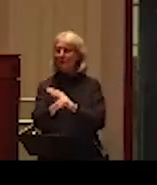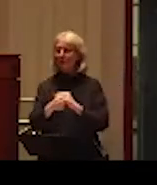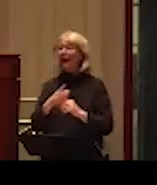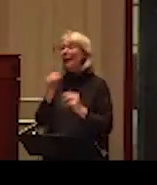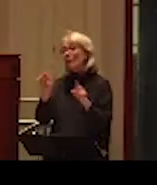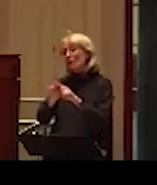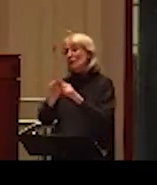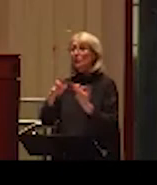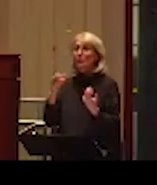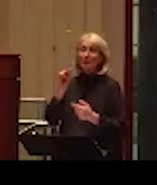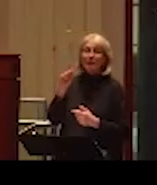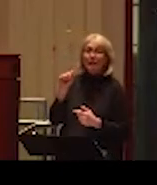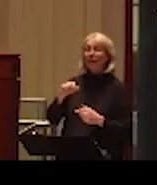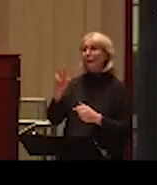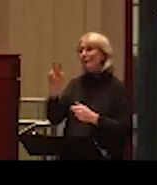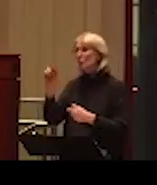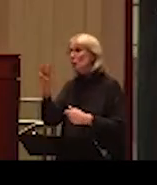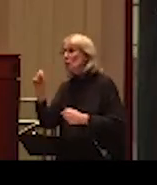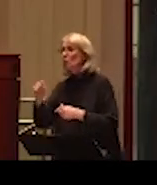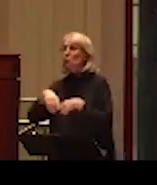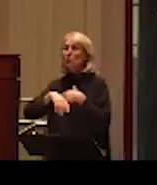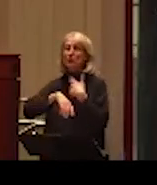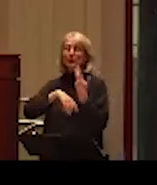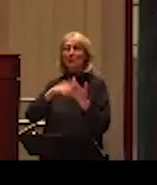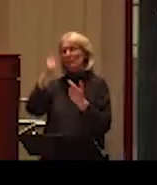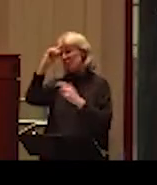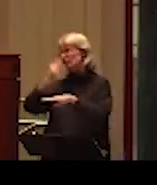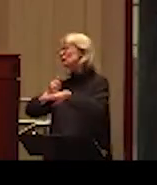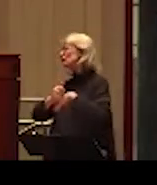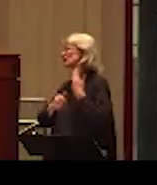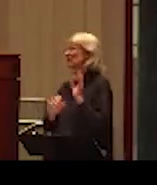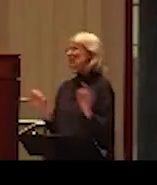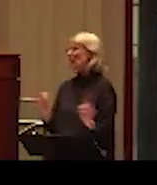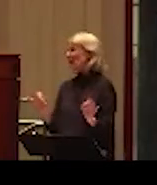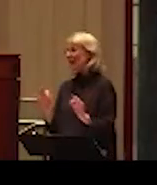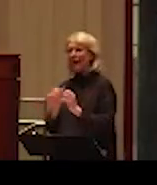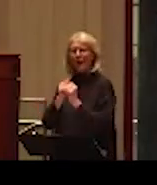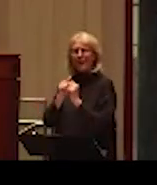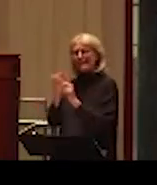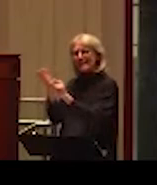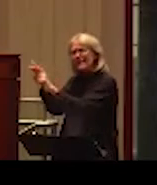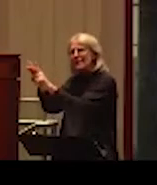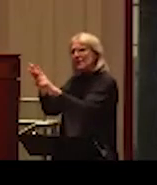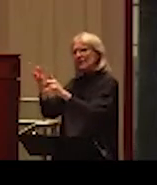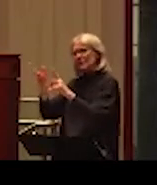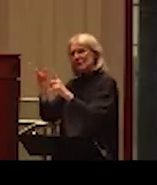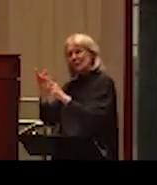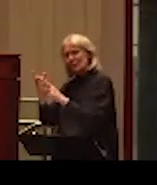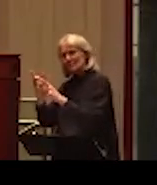and from the other agencies. If there is a biased response, what can we do about them to make the